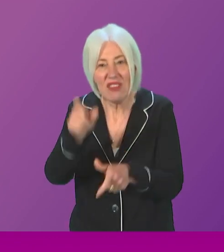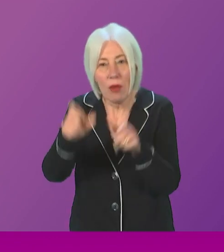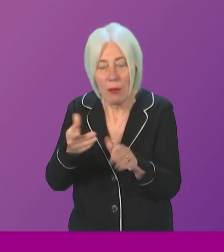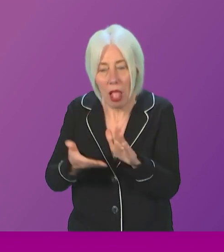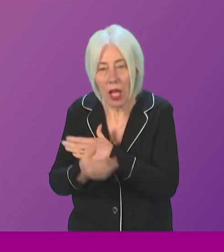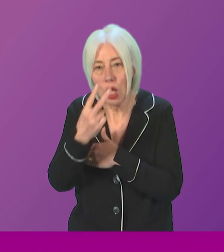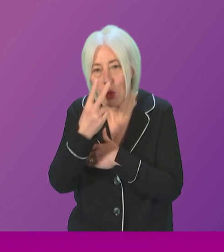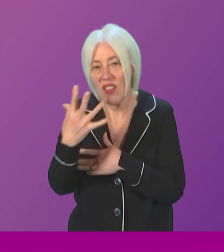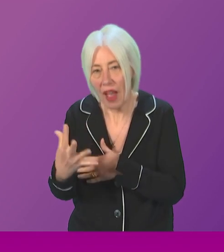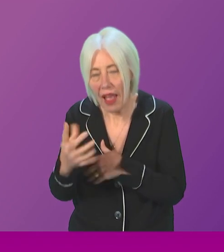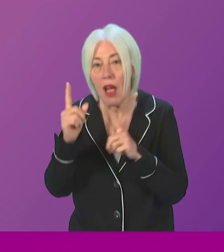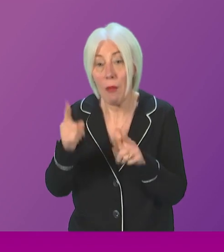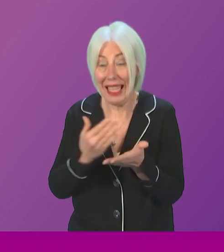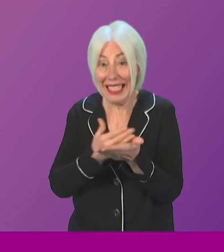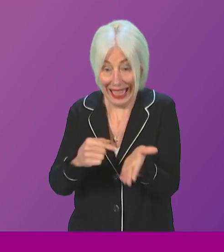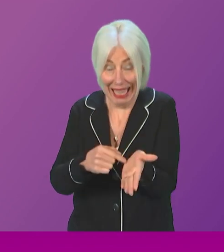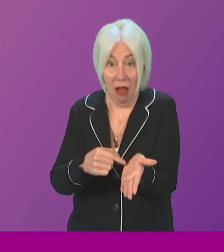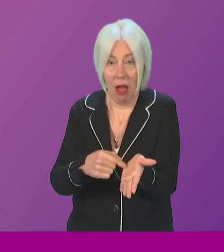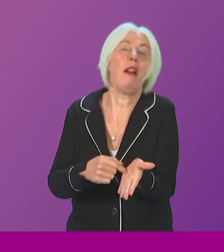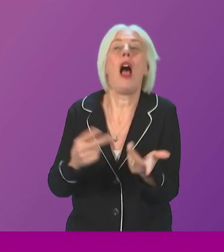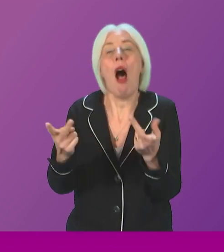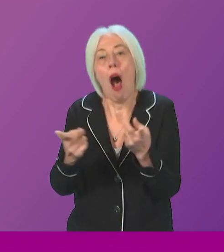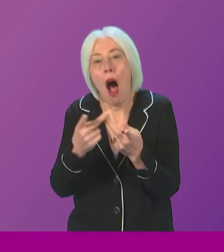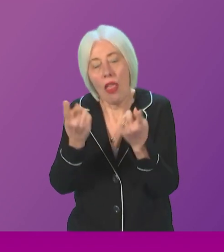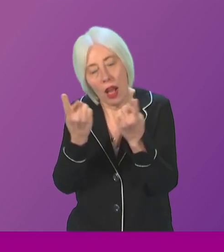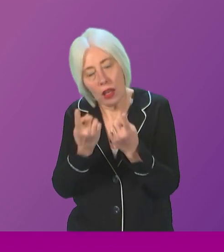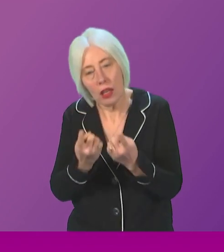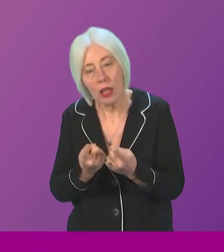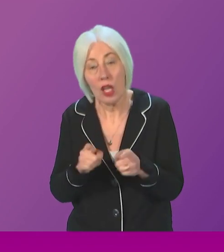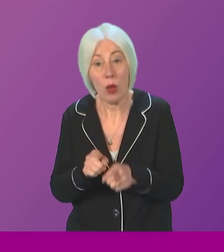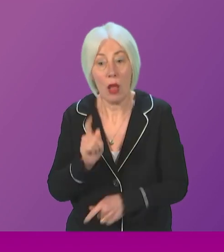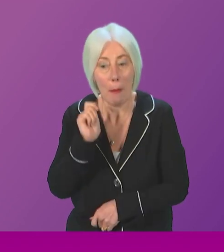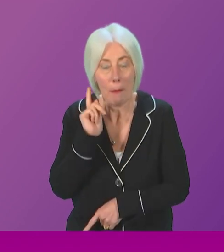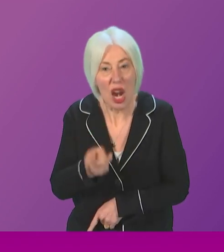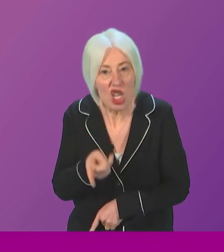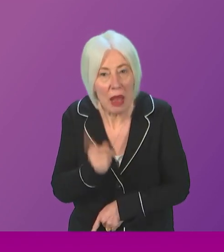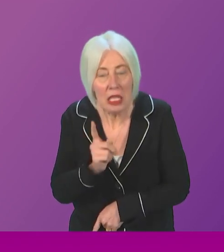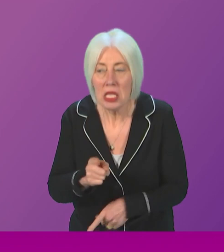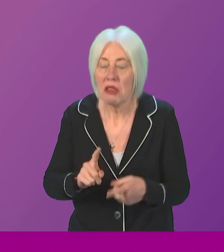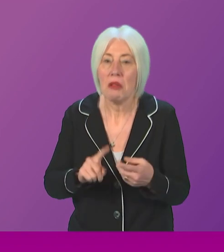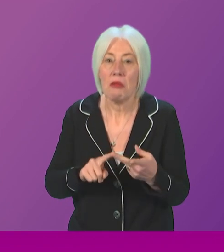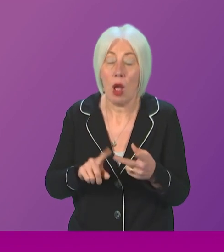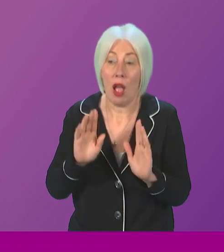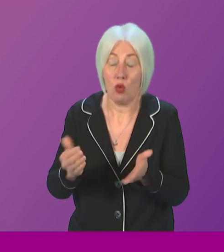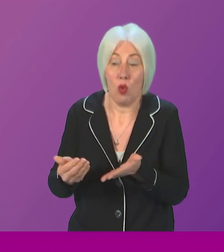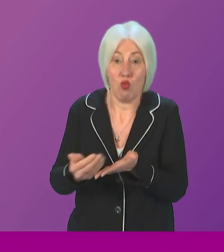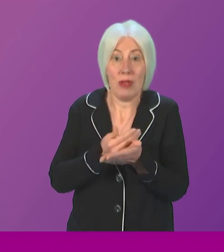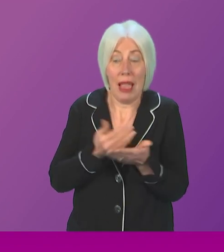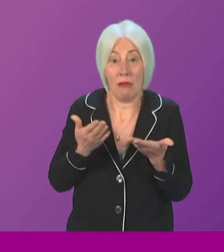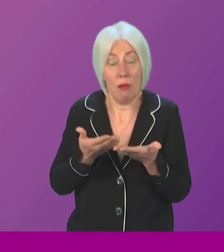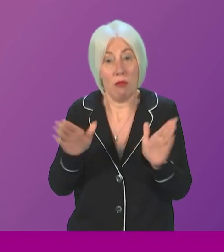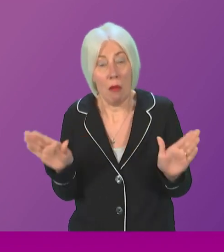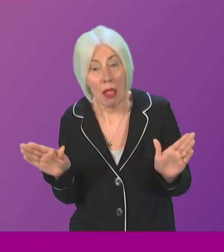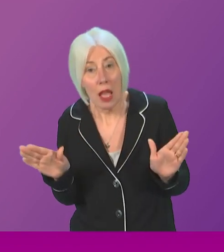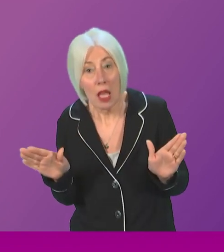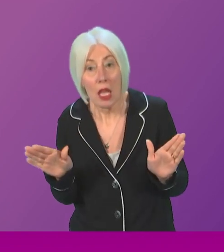they make it very, very clear in that sentencing guideline that other factors, including punishment, protection of the public and expressing